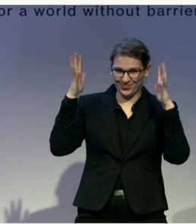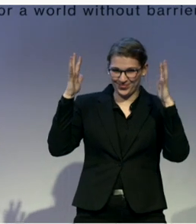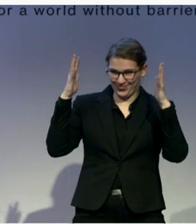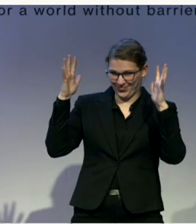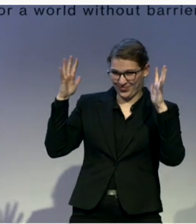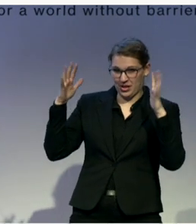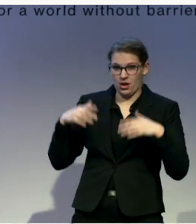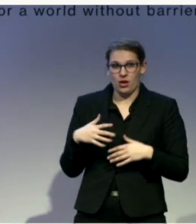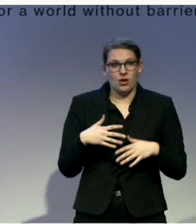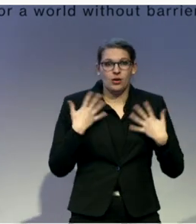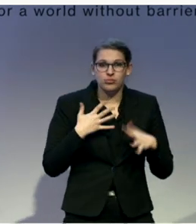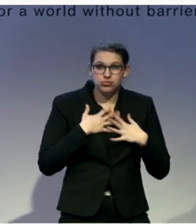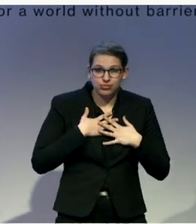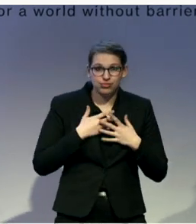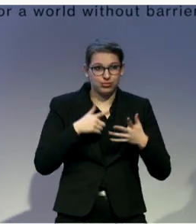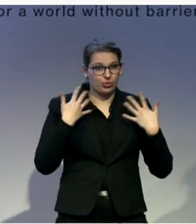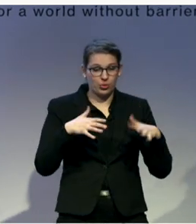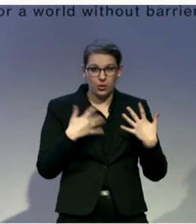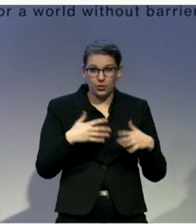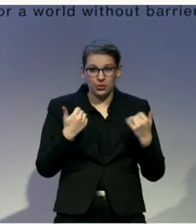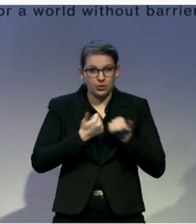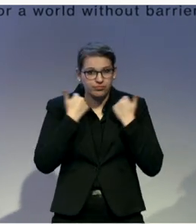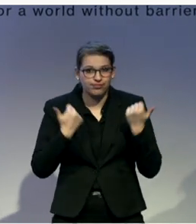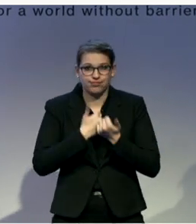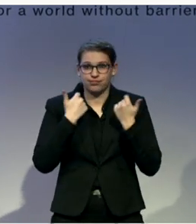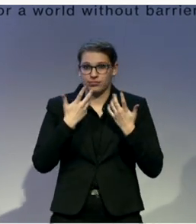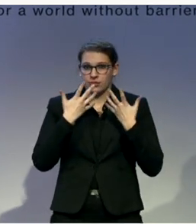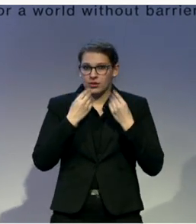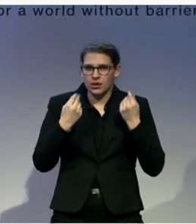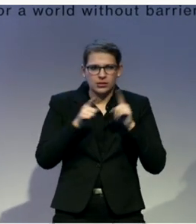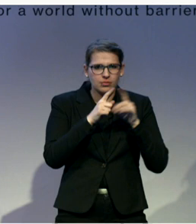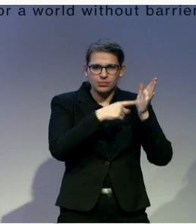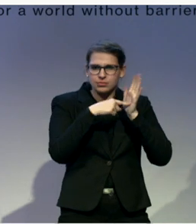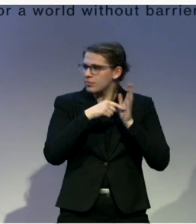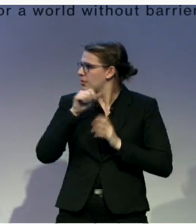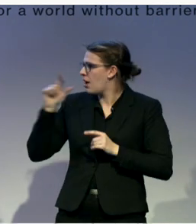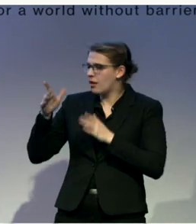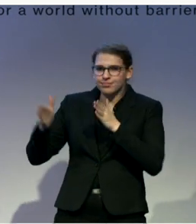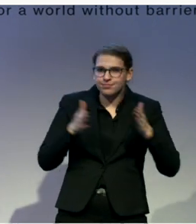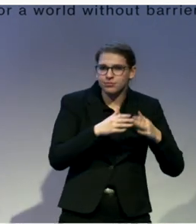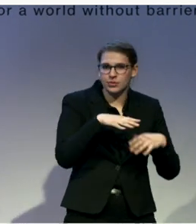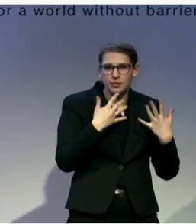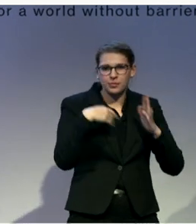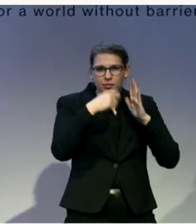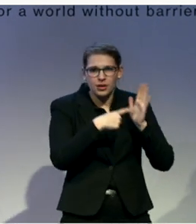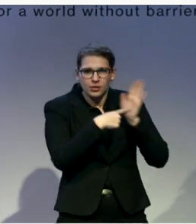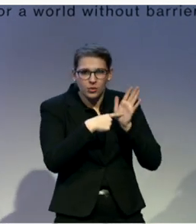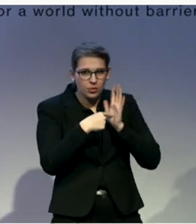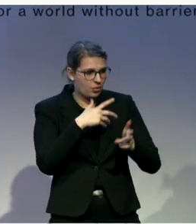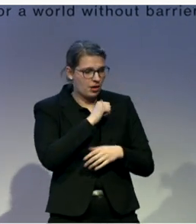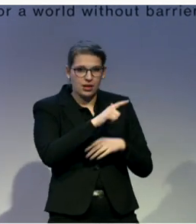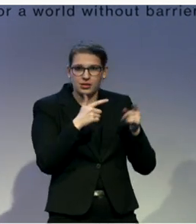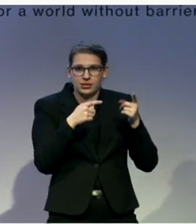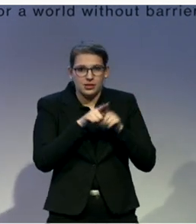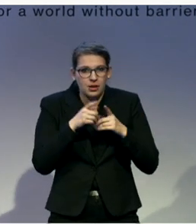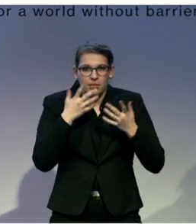these amazing presentations and projects. are all dealing with the same problem. Finding solutions that in a way, some of